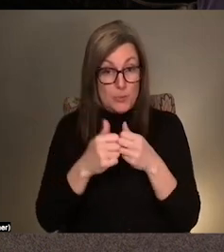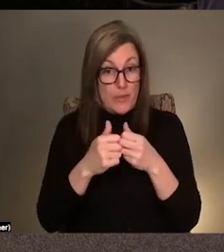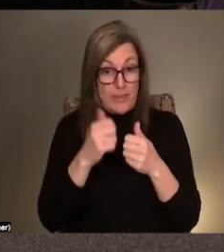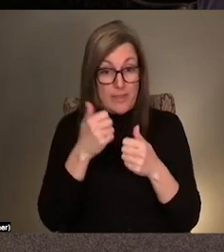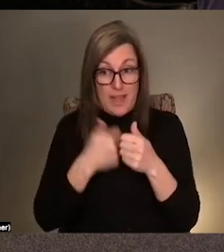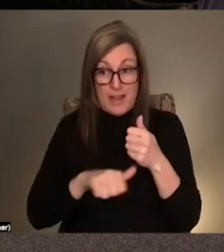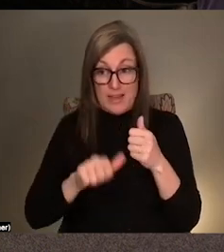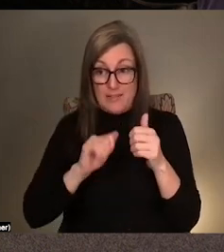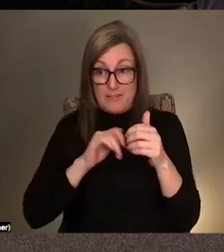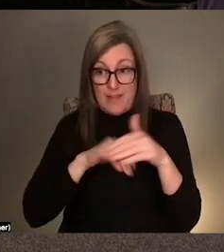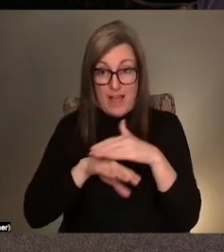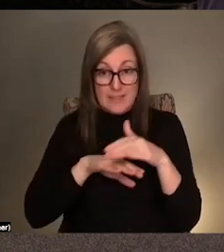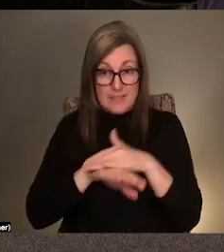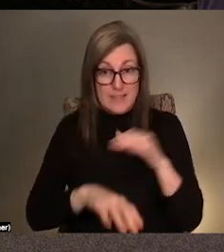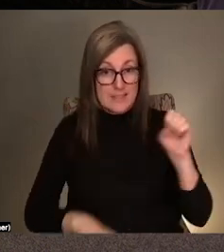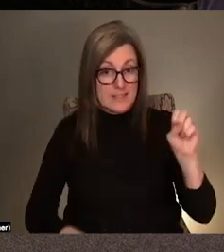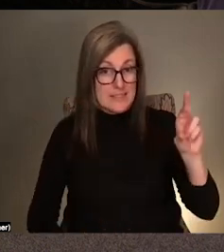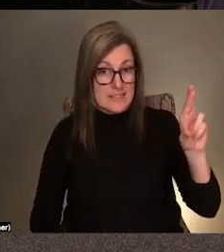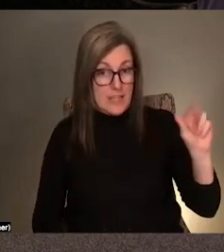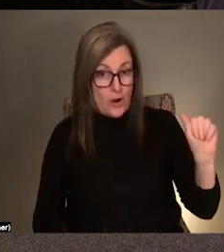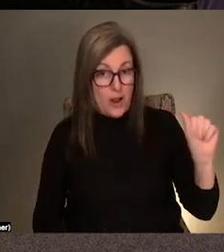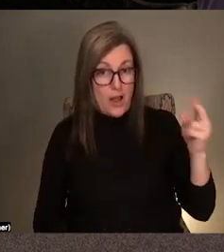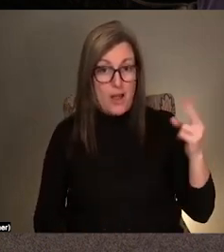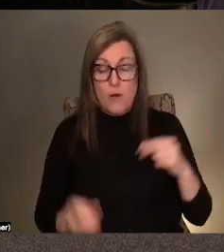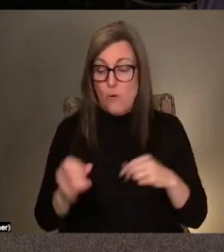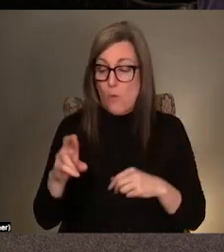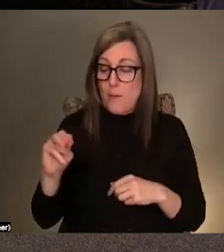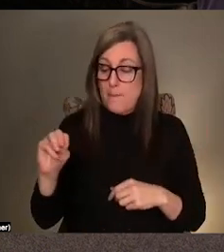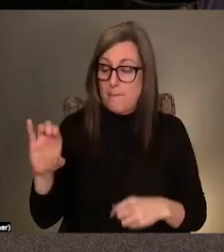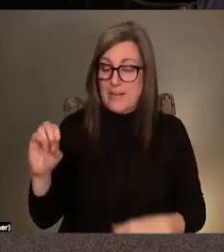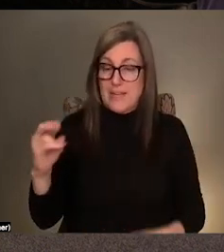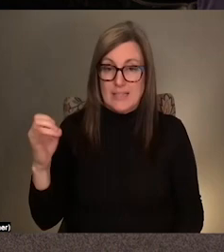Sarah or Mackenzie who are on today's webinar.